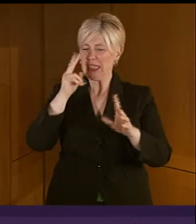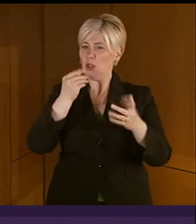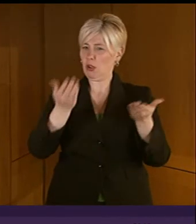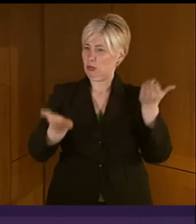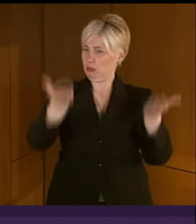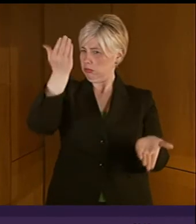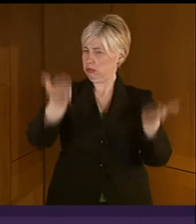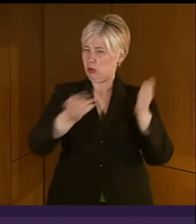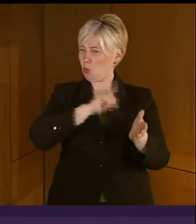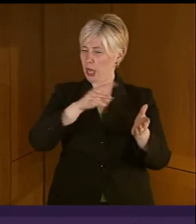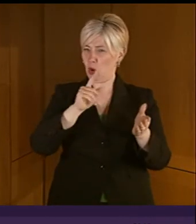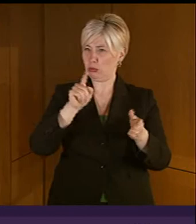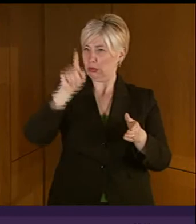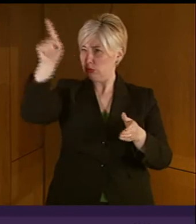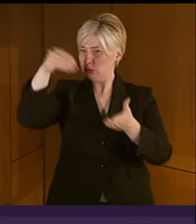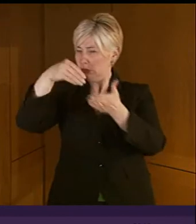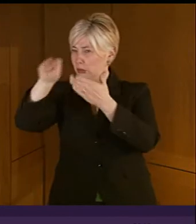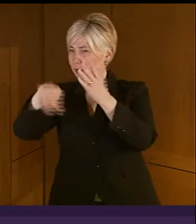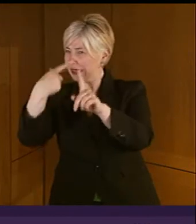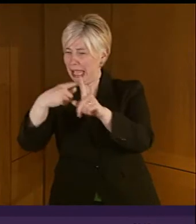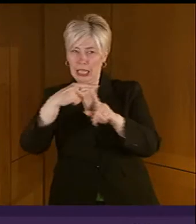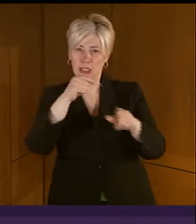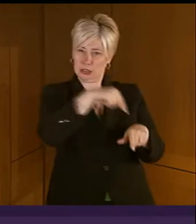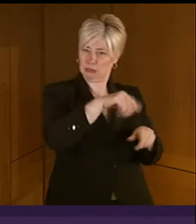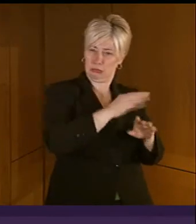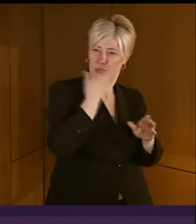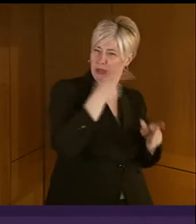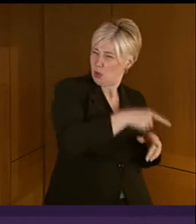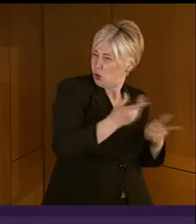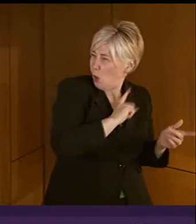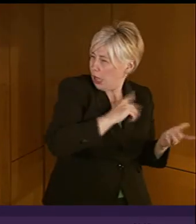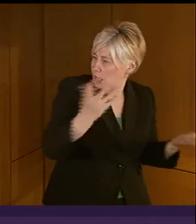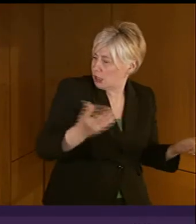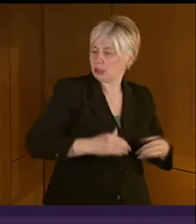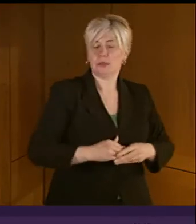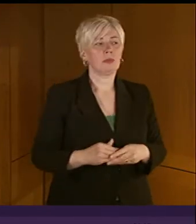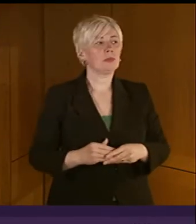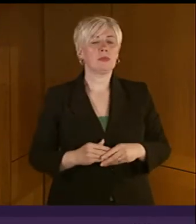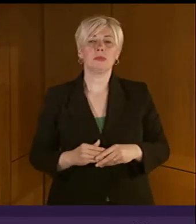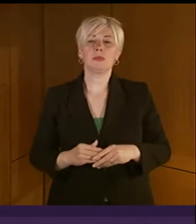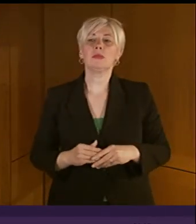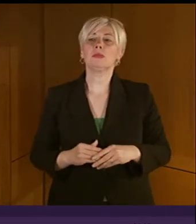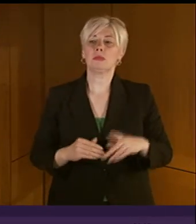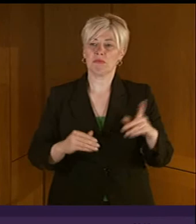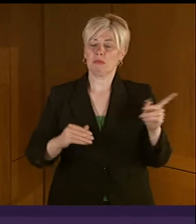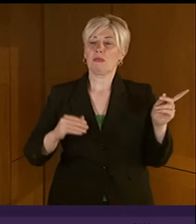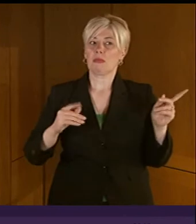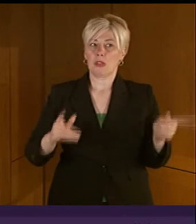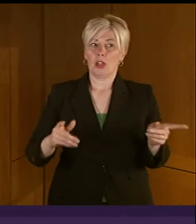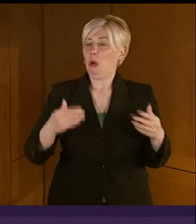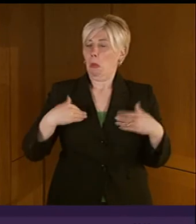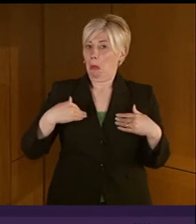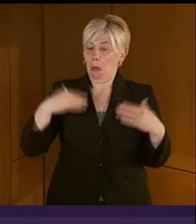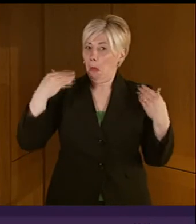Hebridean air services and indeed Orkney and Shetland? Minister? I can confirm to the chamber that I wasn't